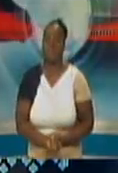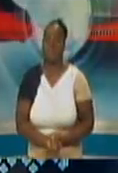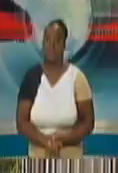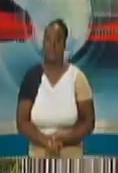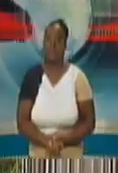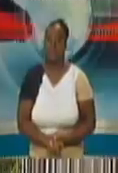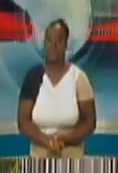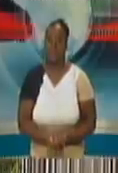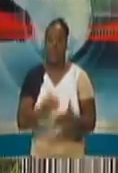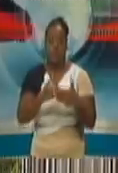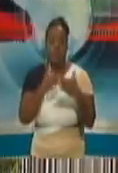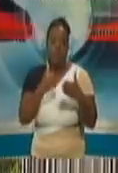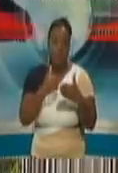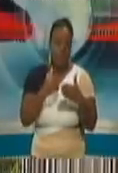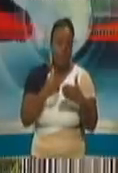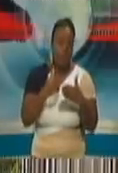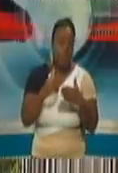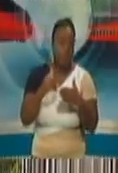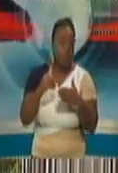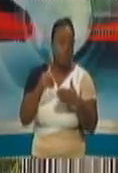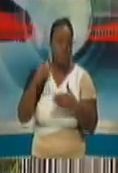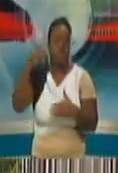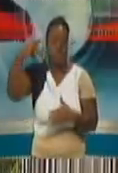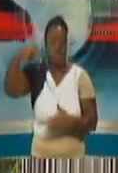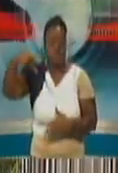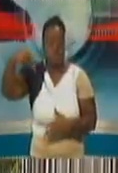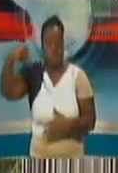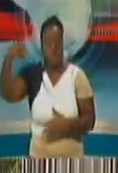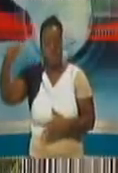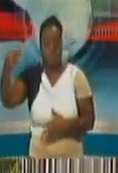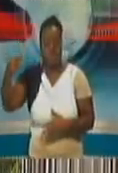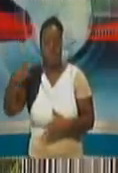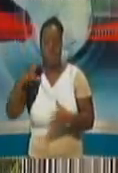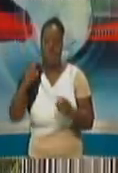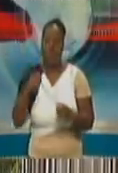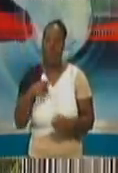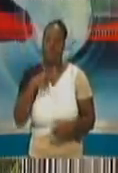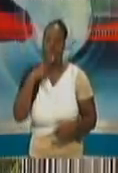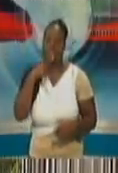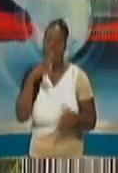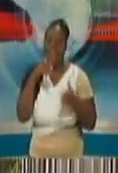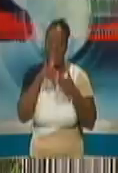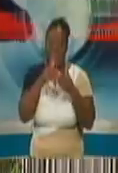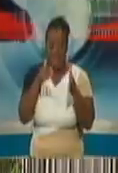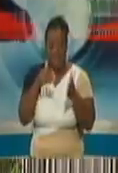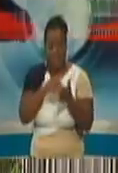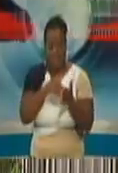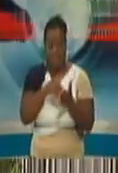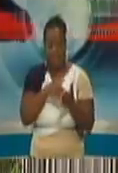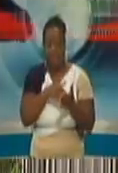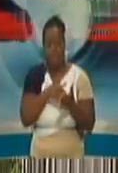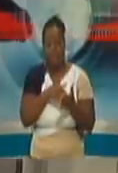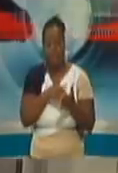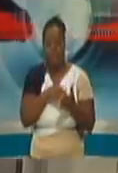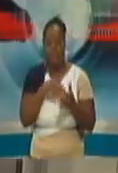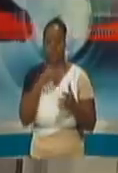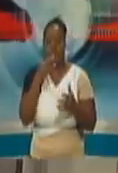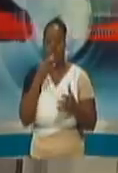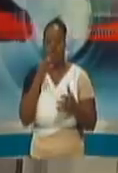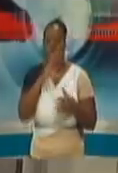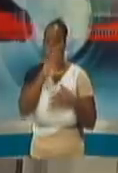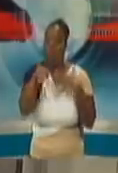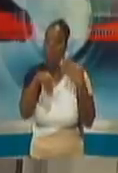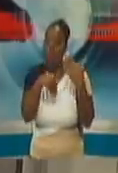Before we go to Minister Gopi Schoon I need to emphasize the point that the CMO just made. we are subjecting